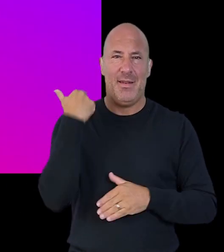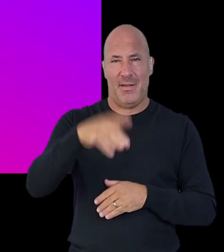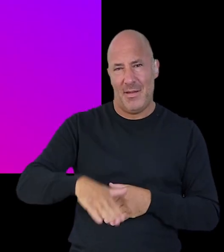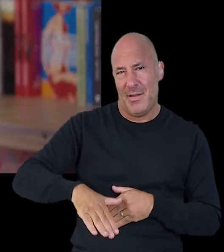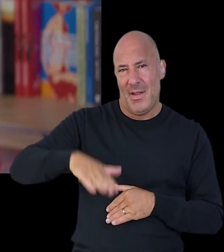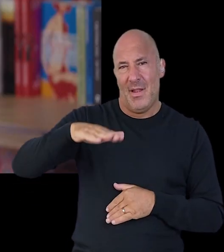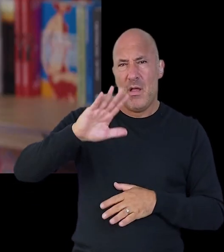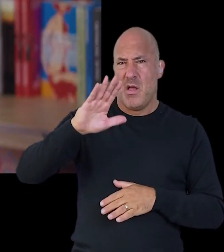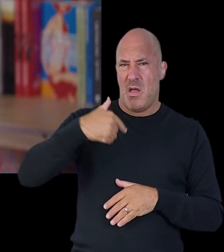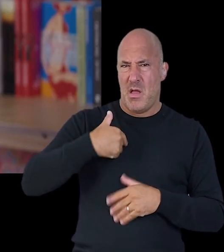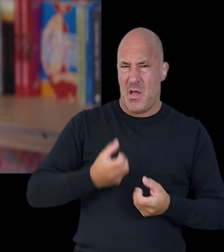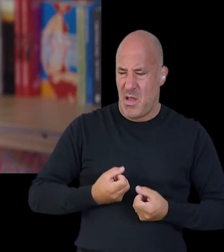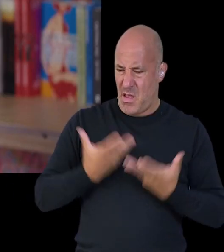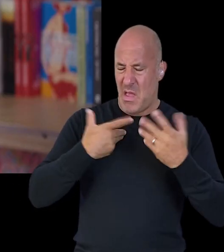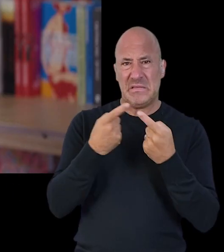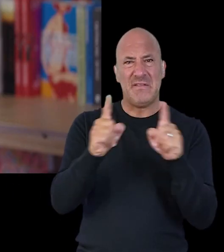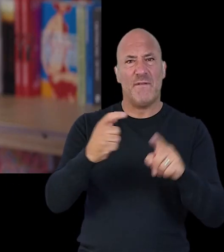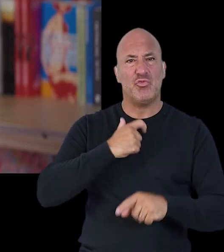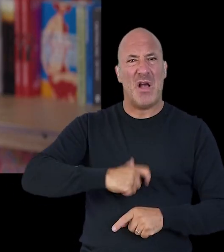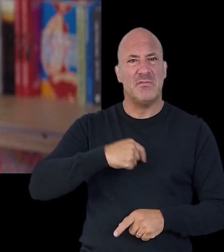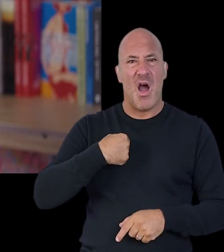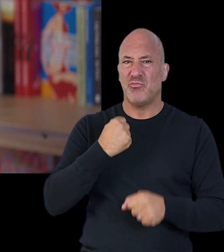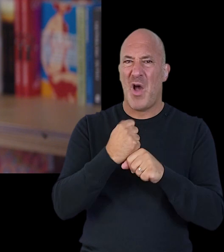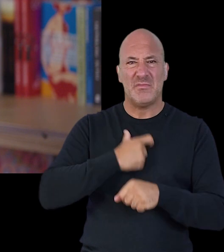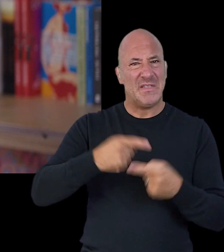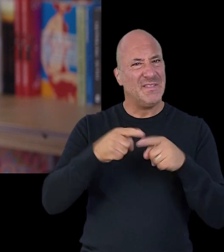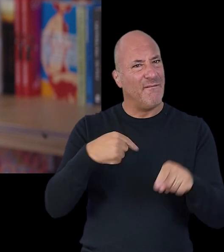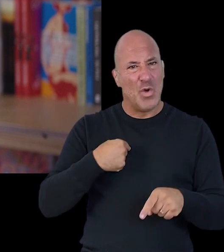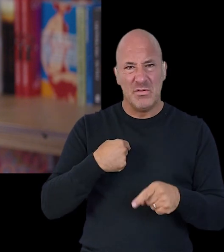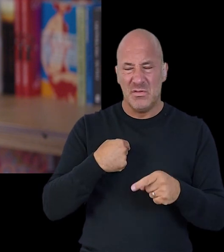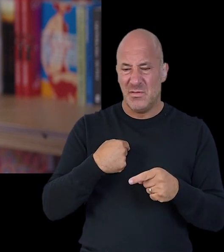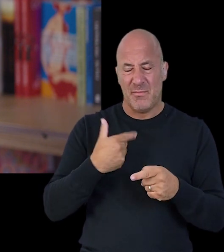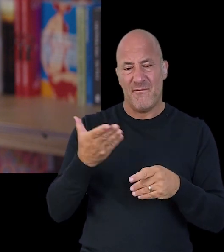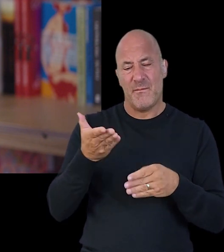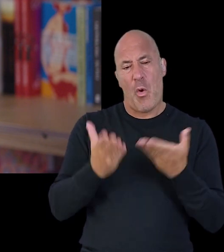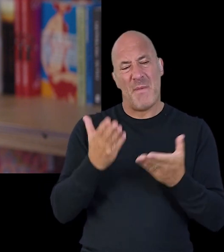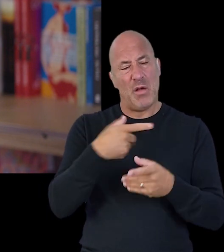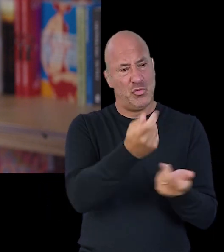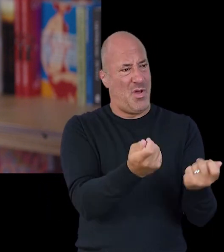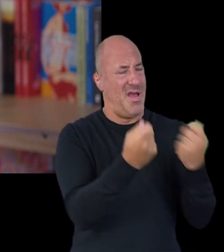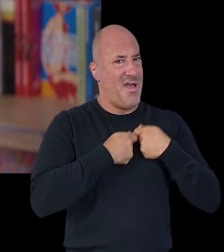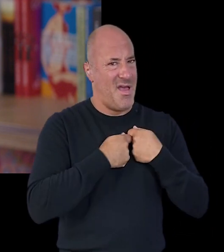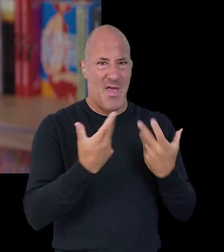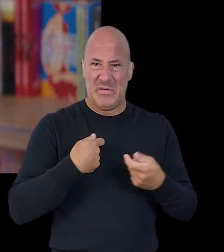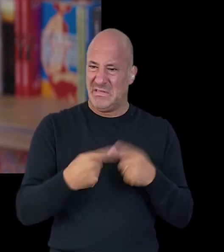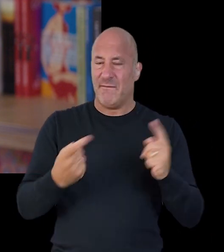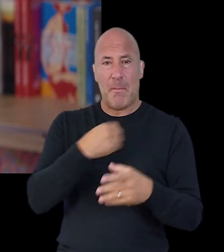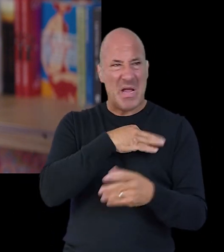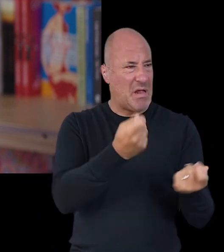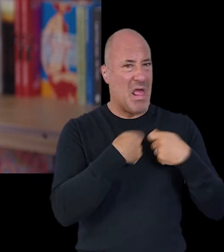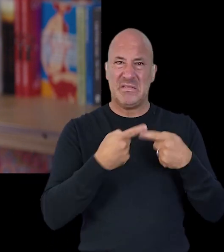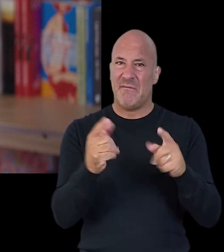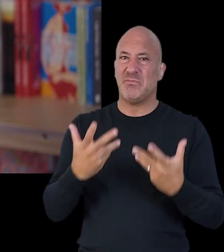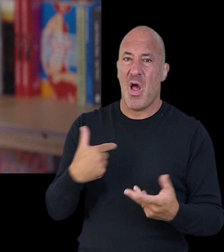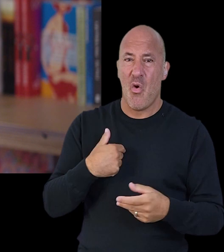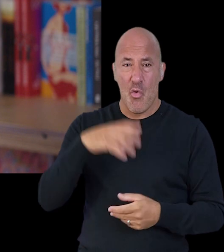was there a time when you started to express yourself in a different gender identity from the one that you were assigned by your parents or